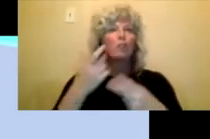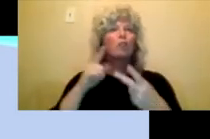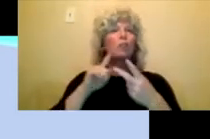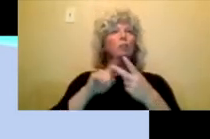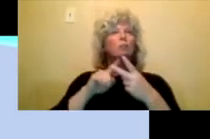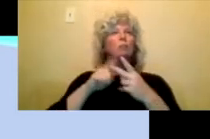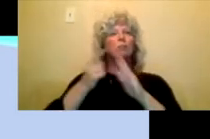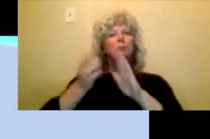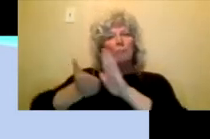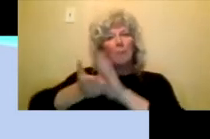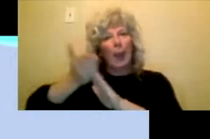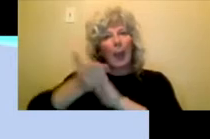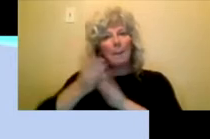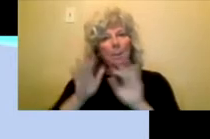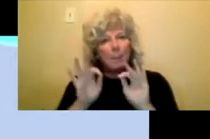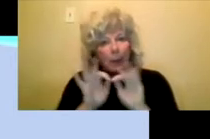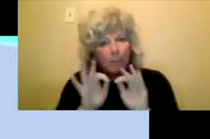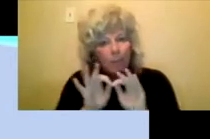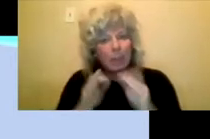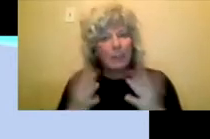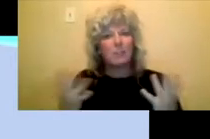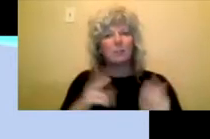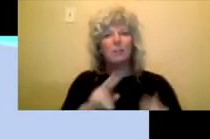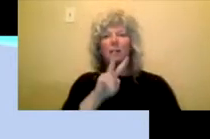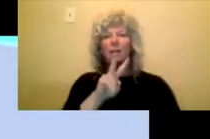for say that event or